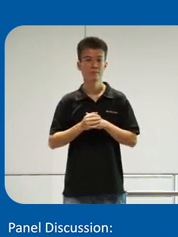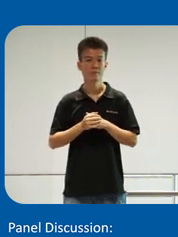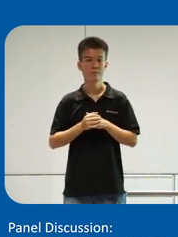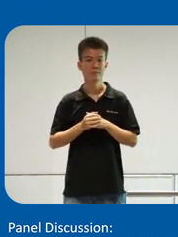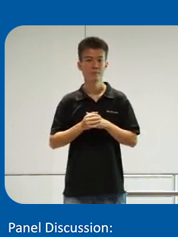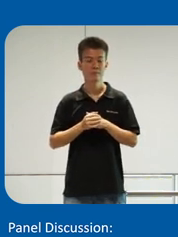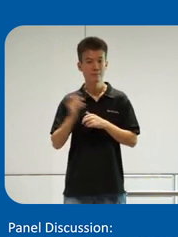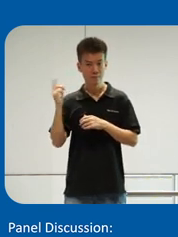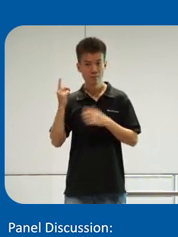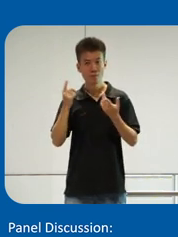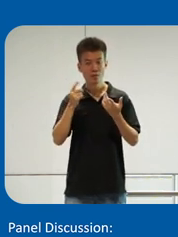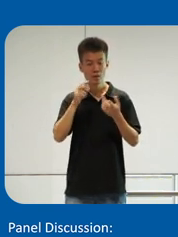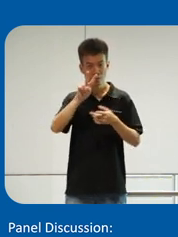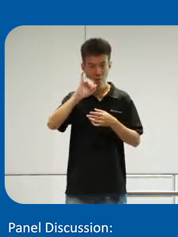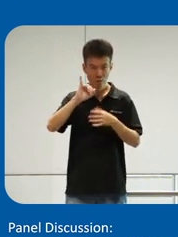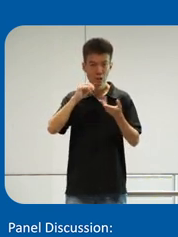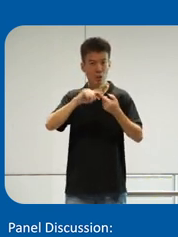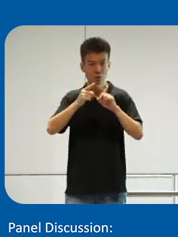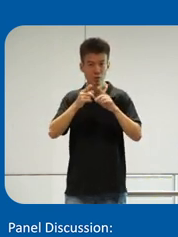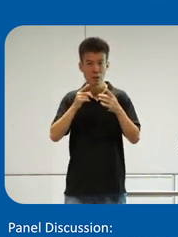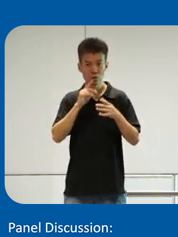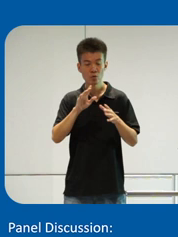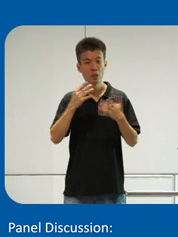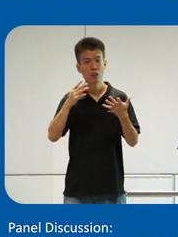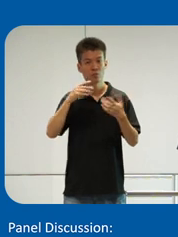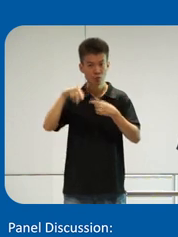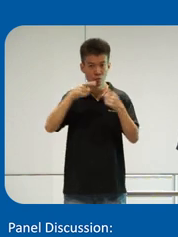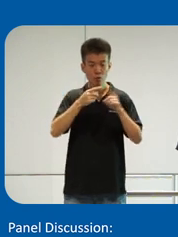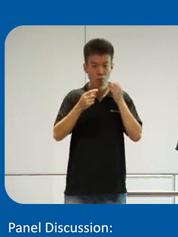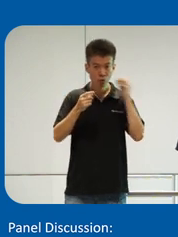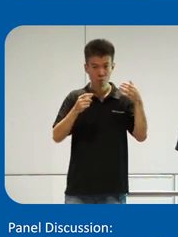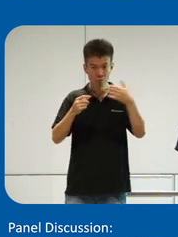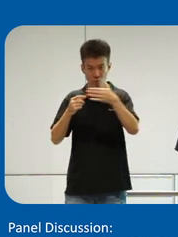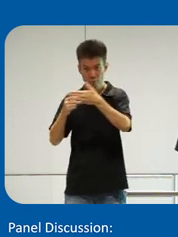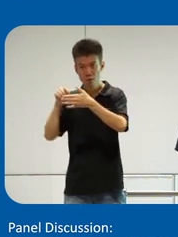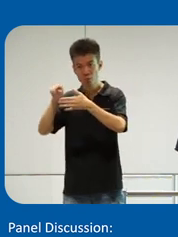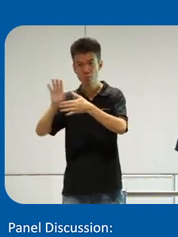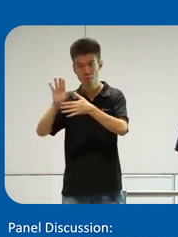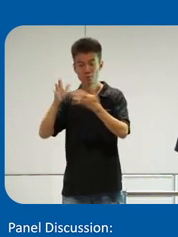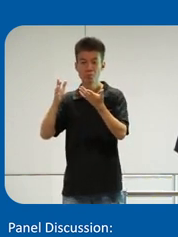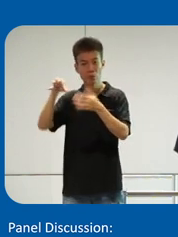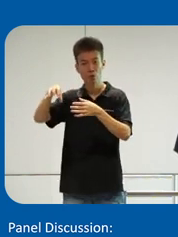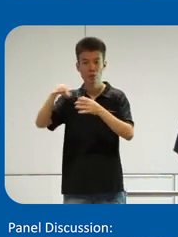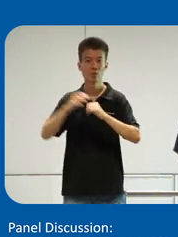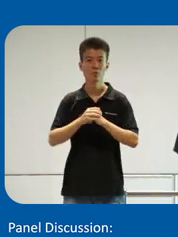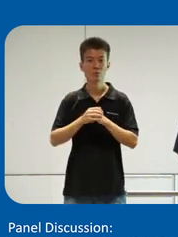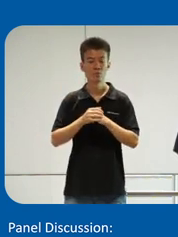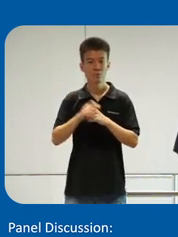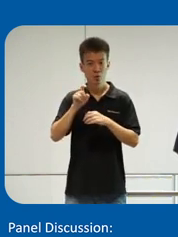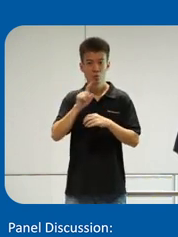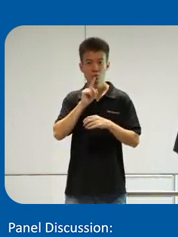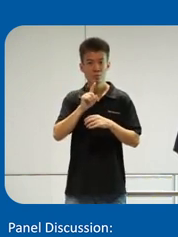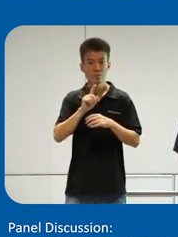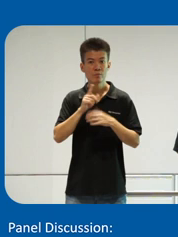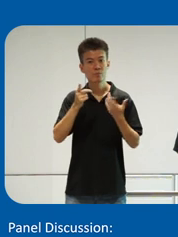our visually impaired friends actually have to travel from home all the way to their location. So it should really